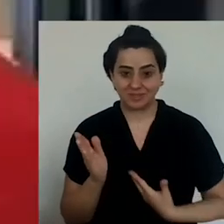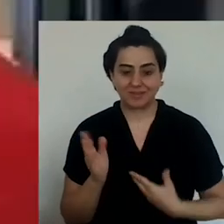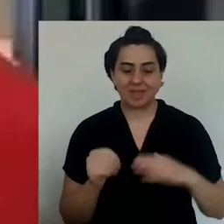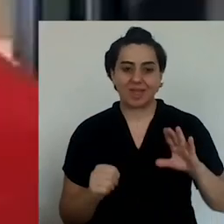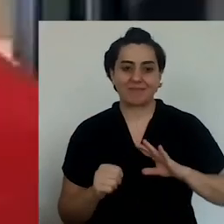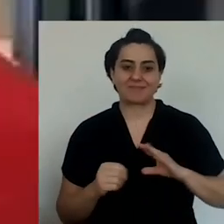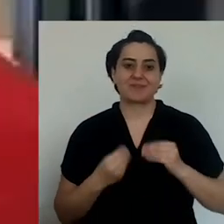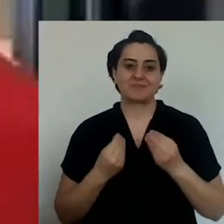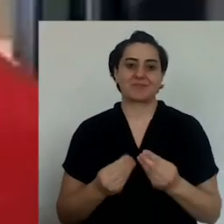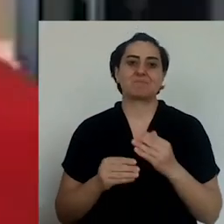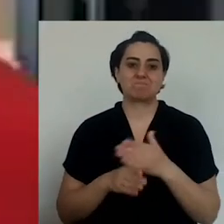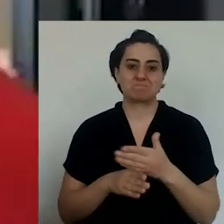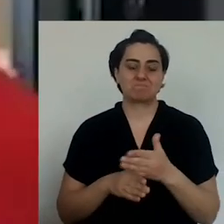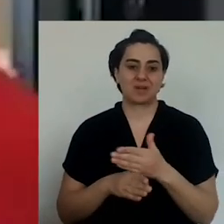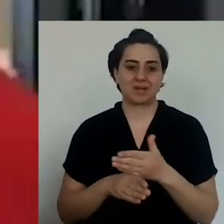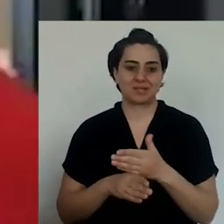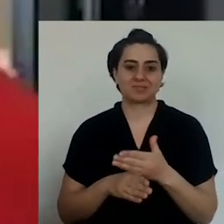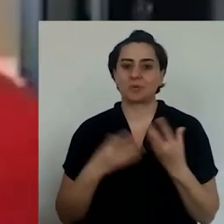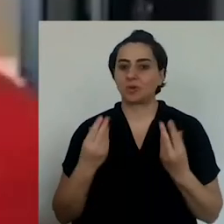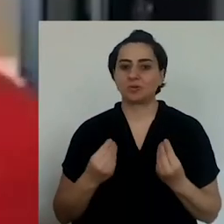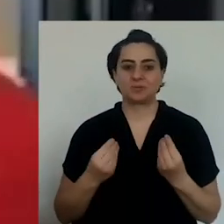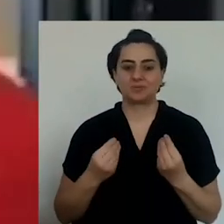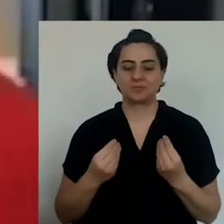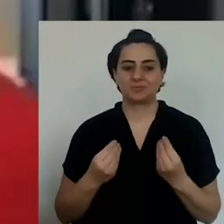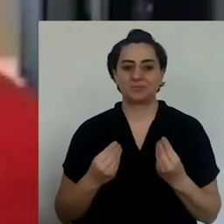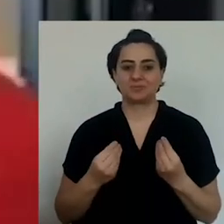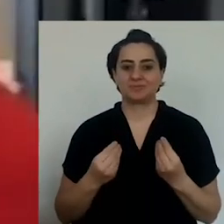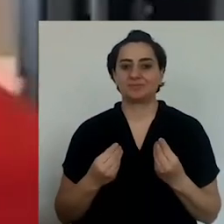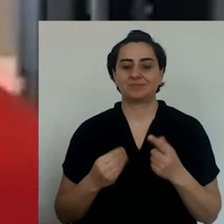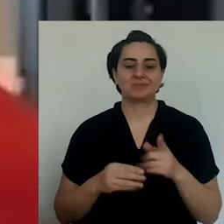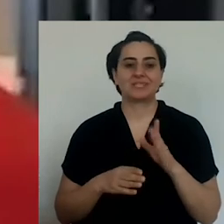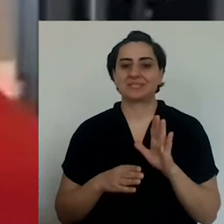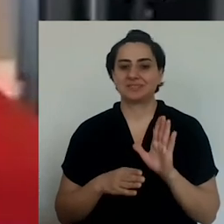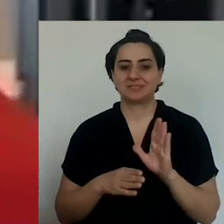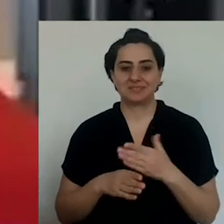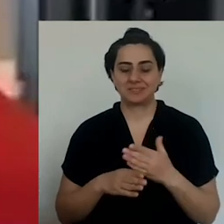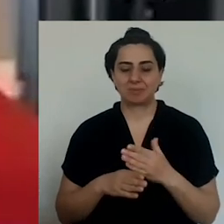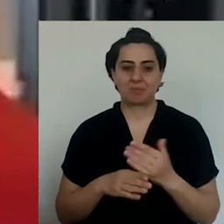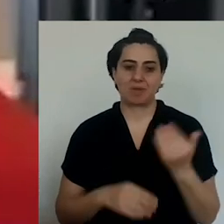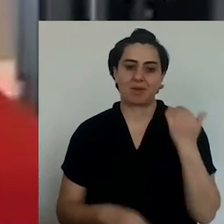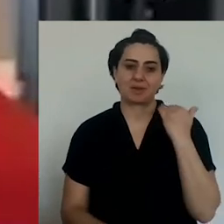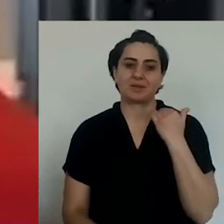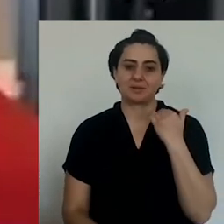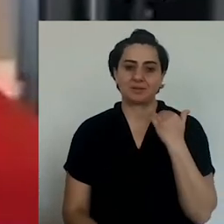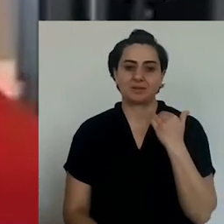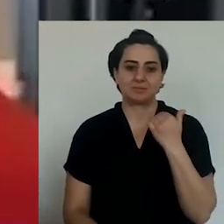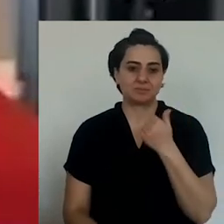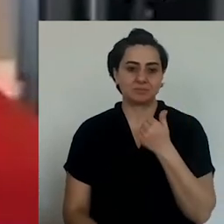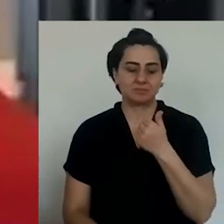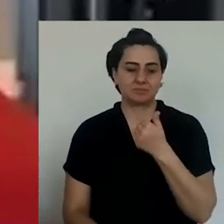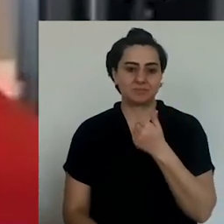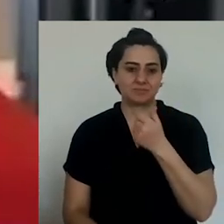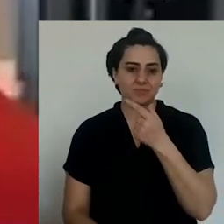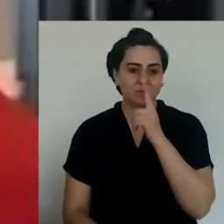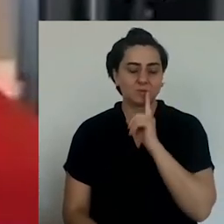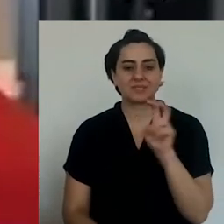I wrote this book, Sofrenist Şen olsun. And I shared the things I love with my beloved